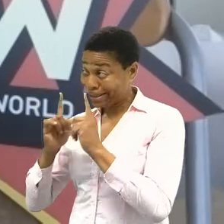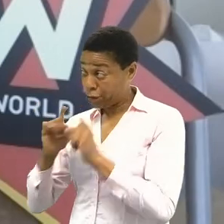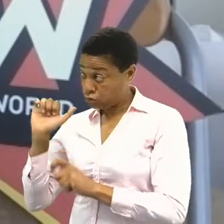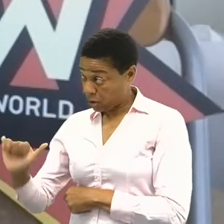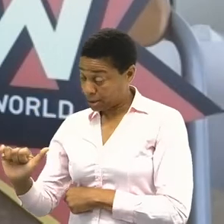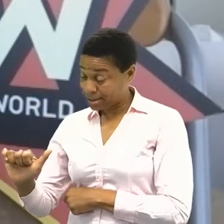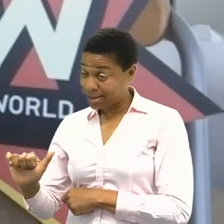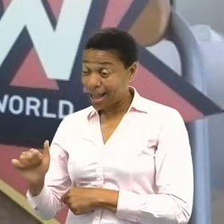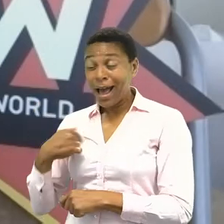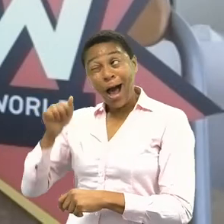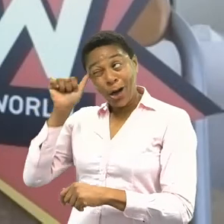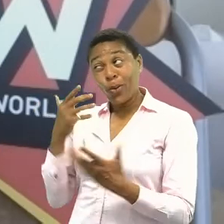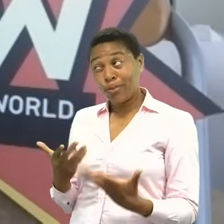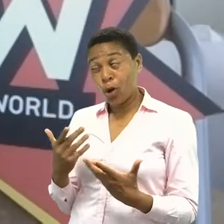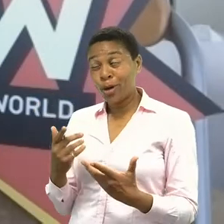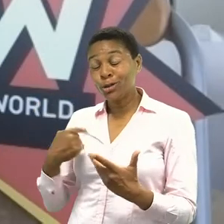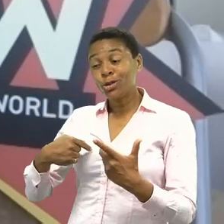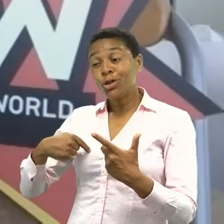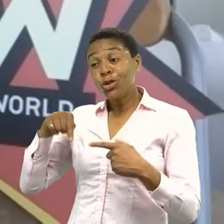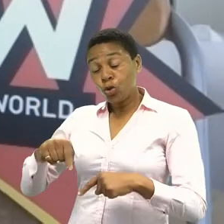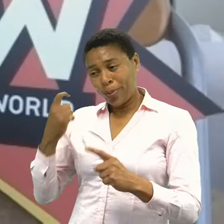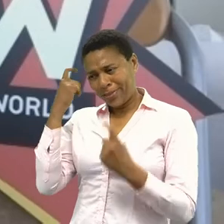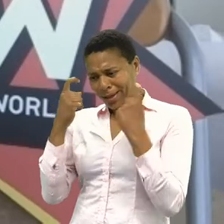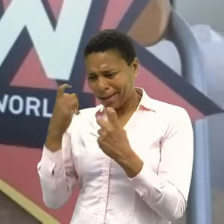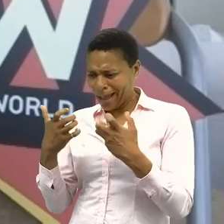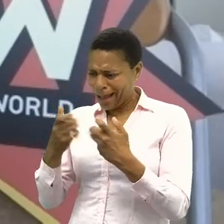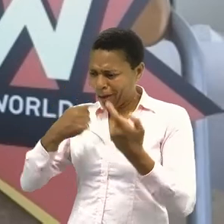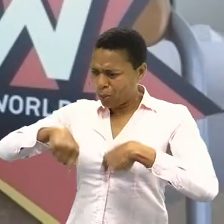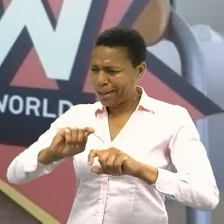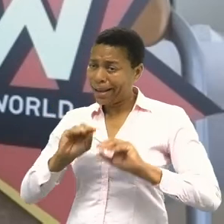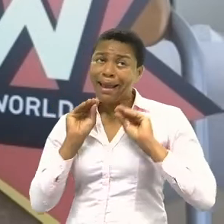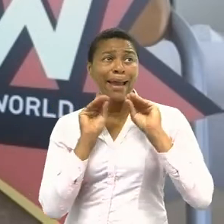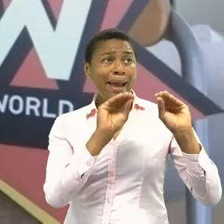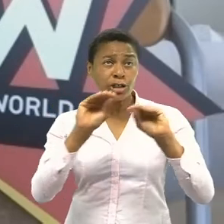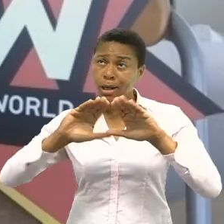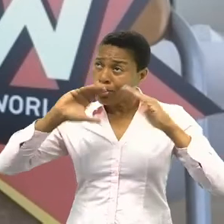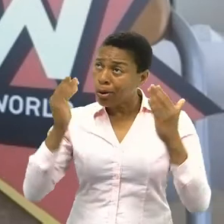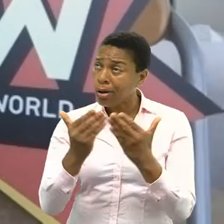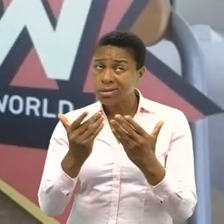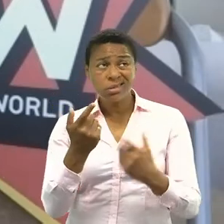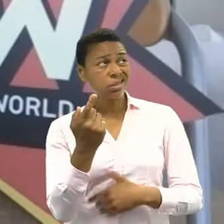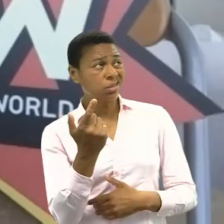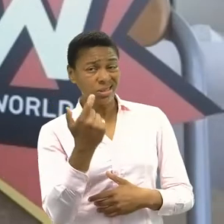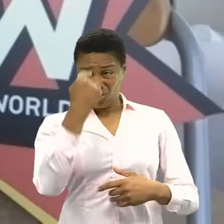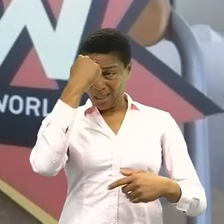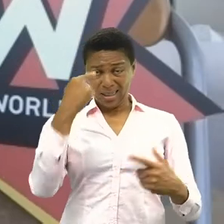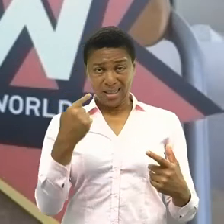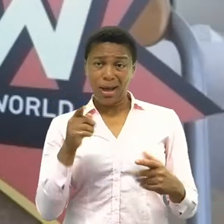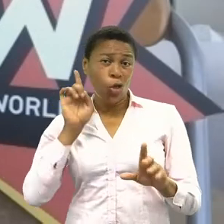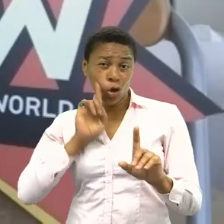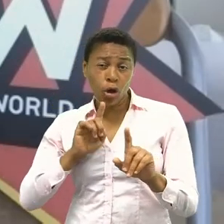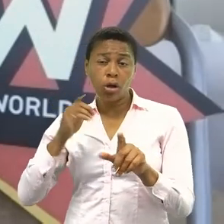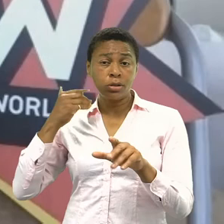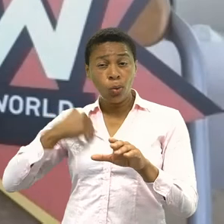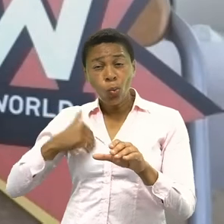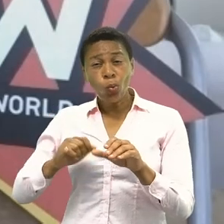about with UN Women is how to educate the world about the plight that girls and women find themselves in, but also the courage and resilience they have to